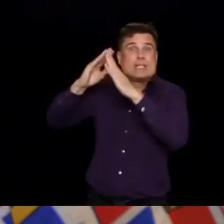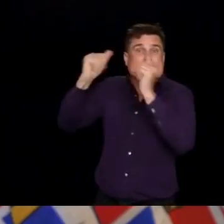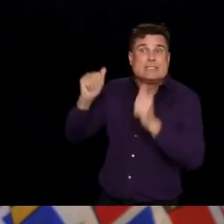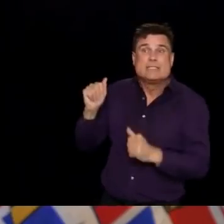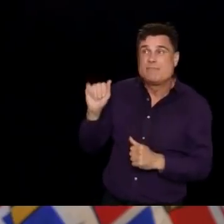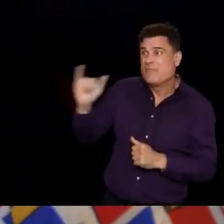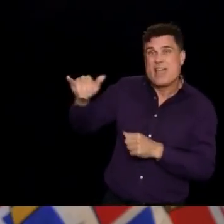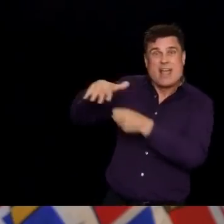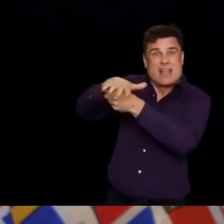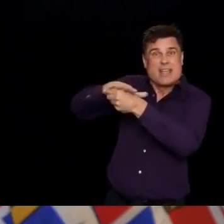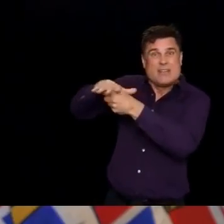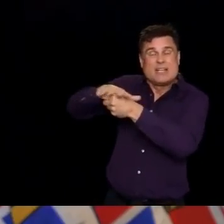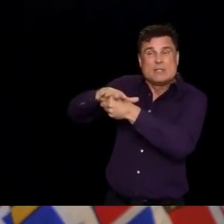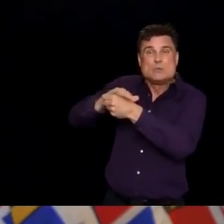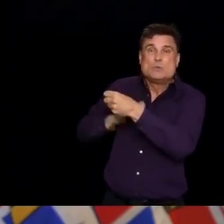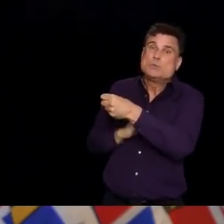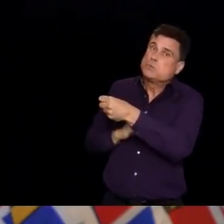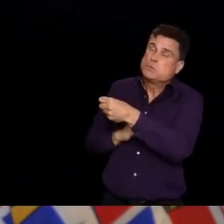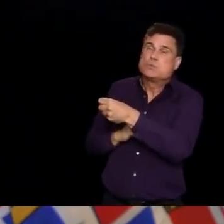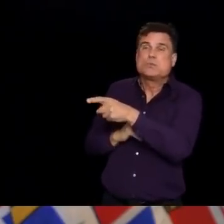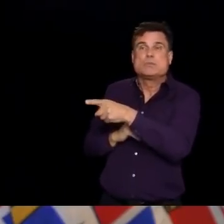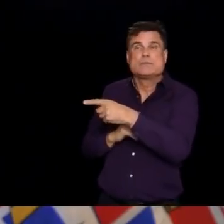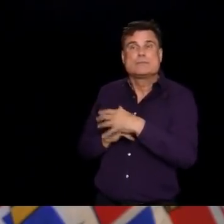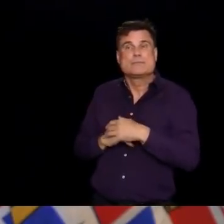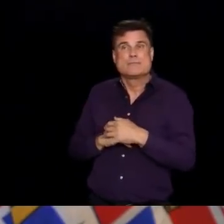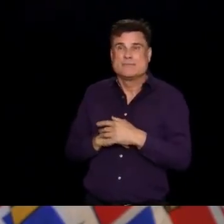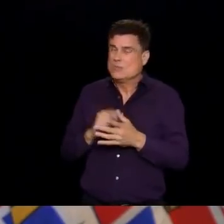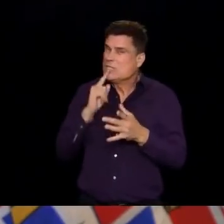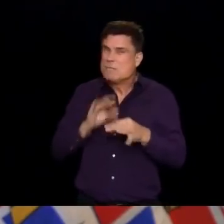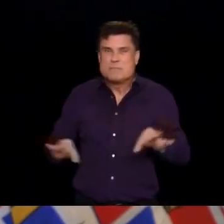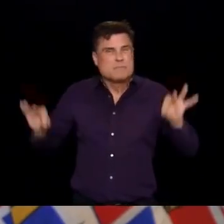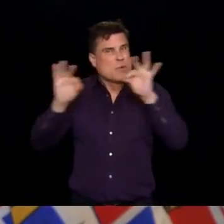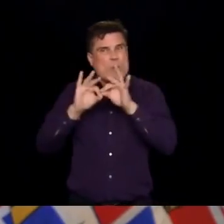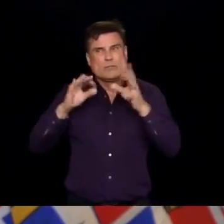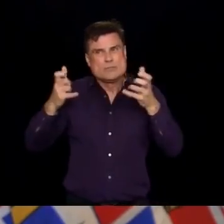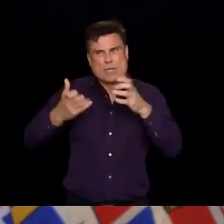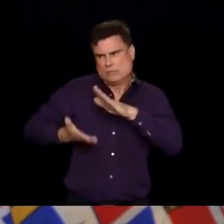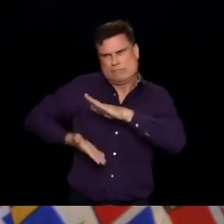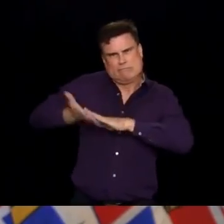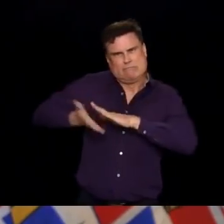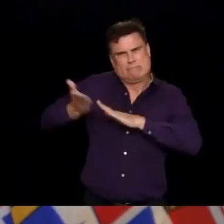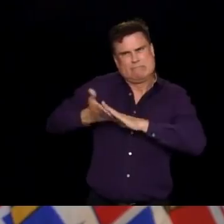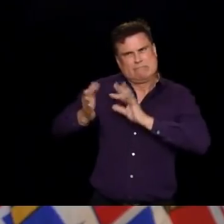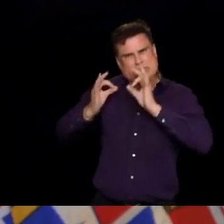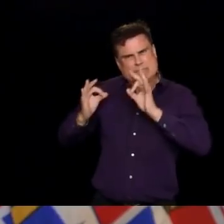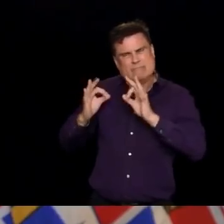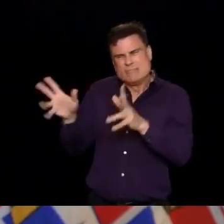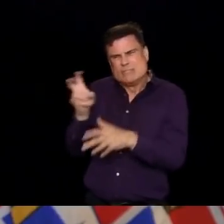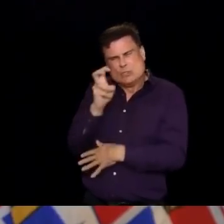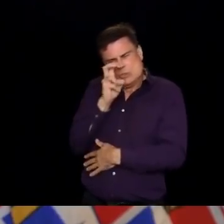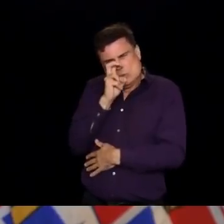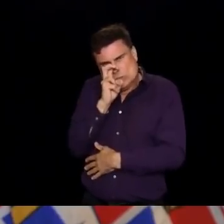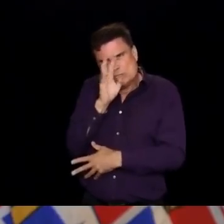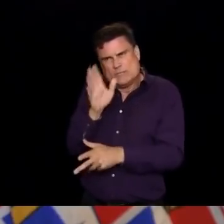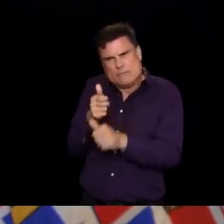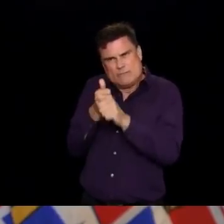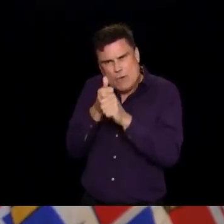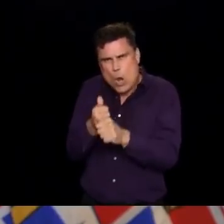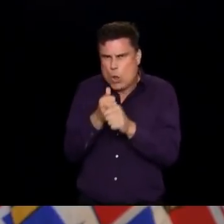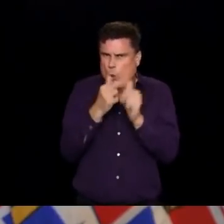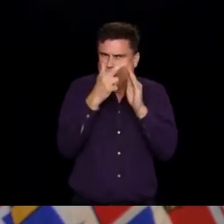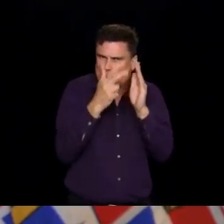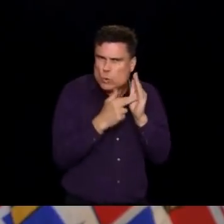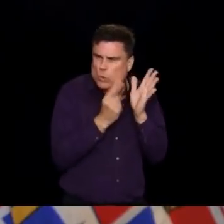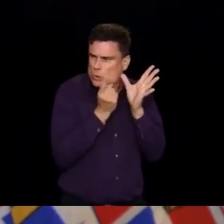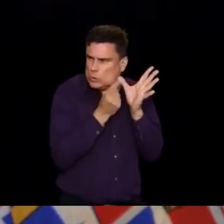were working so hard to make sure we weren't overwhelming our healthcare system, because we know when you have a lot of people who sick, the